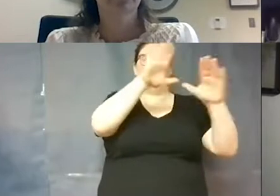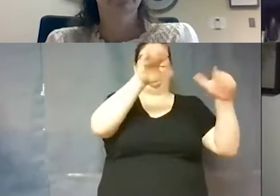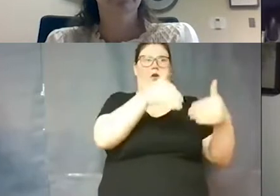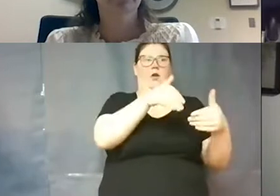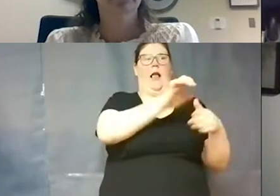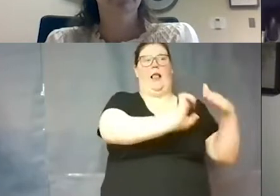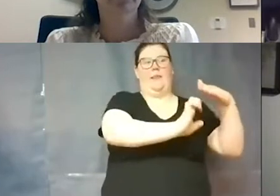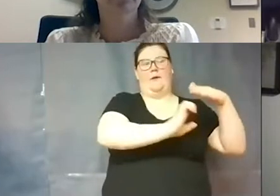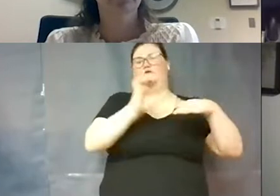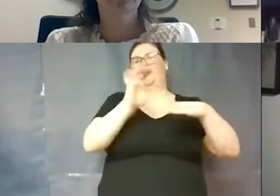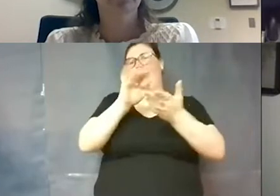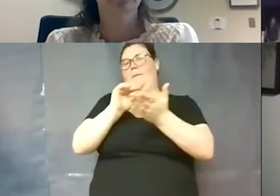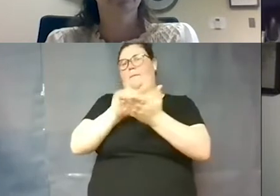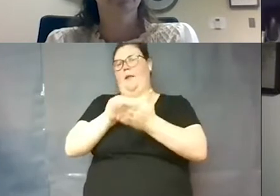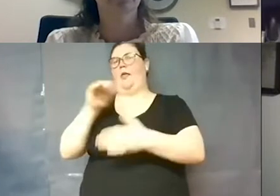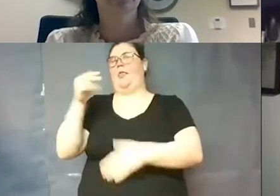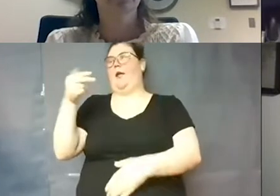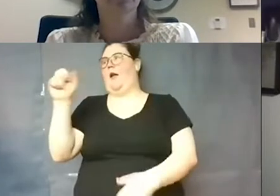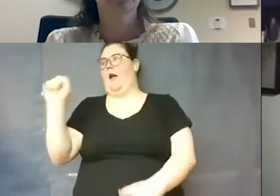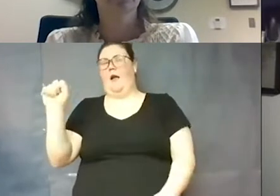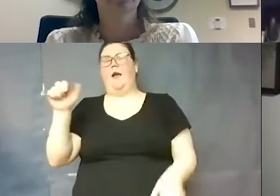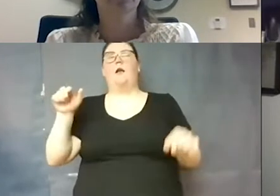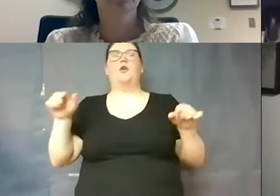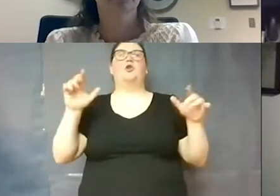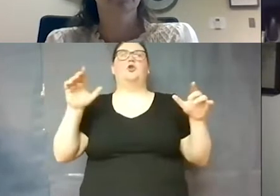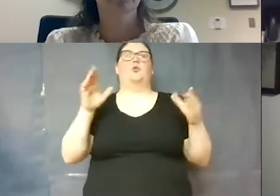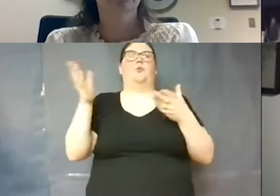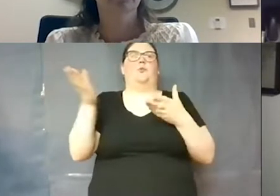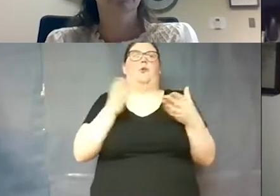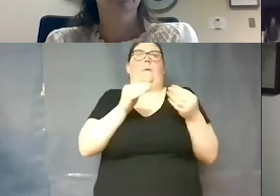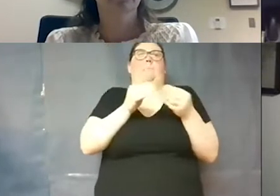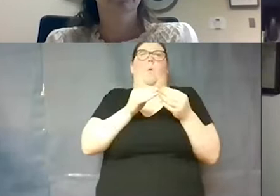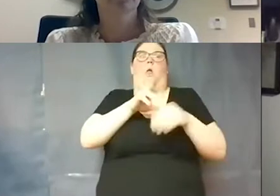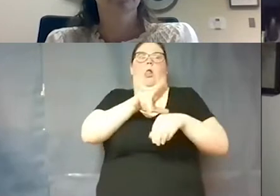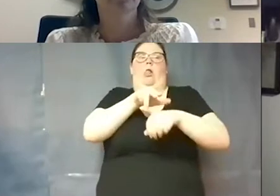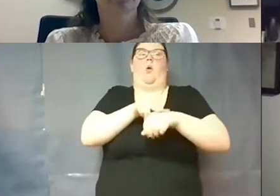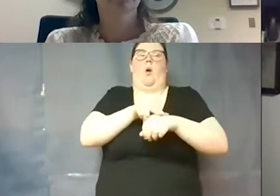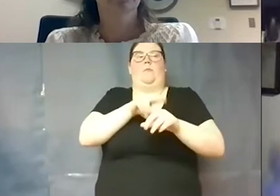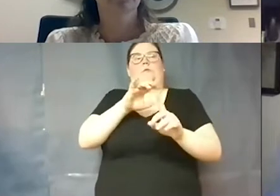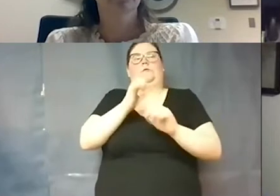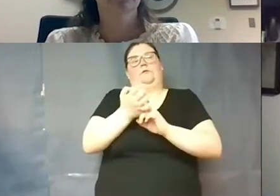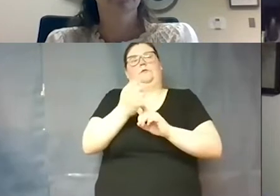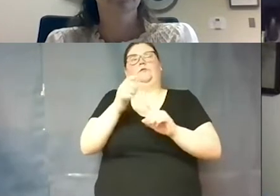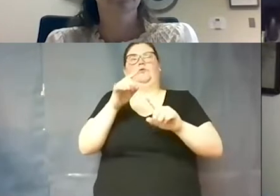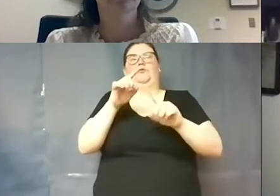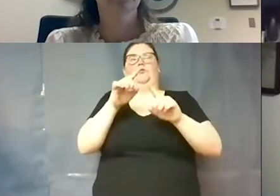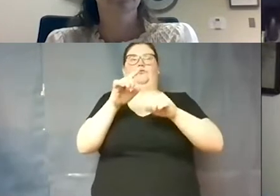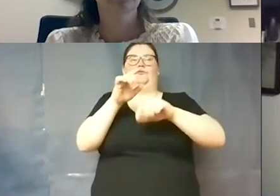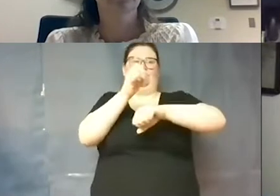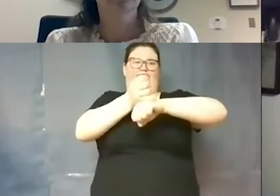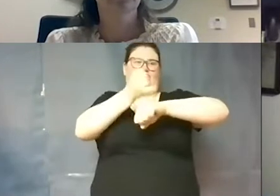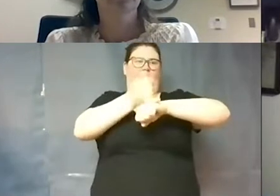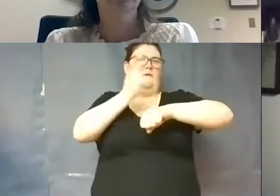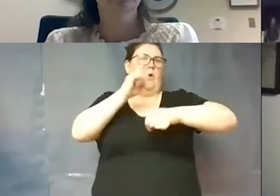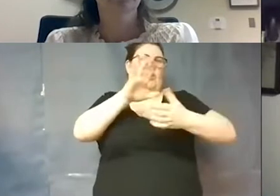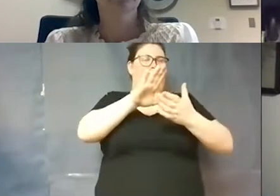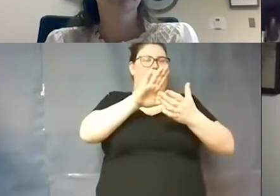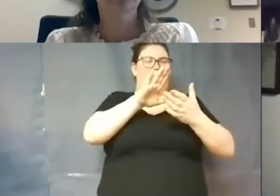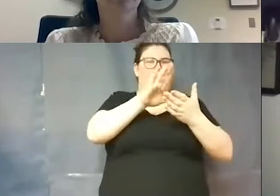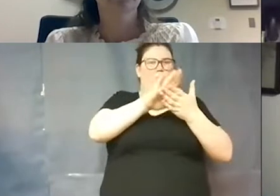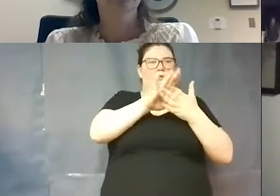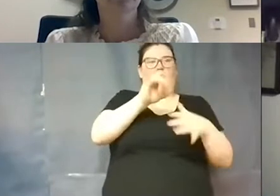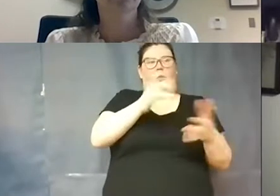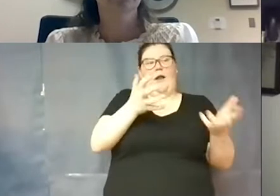uh to to try to bring more normalcy to our campuses that are functioning for families who want in-person learning